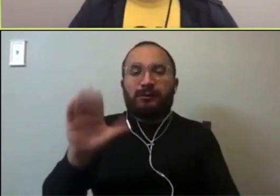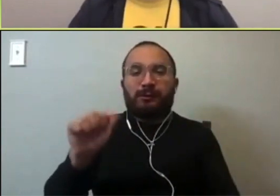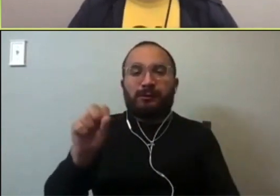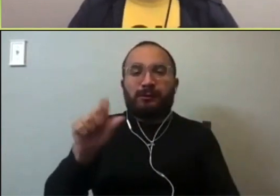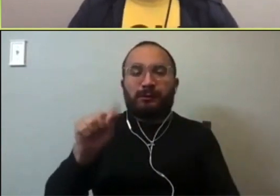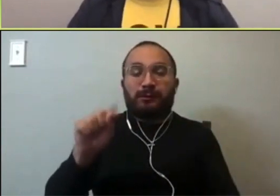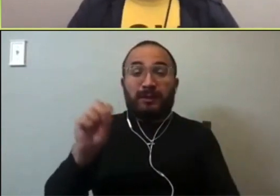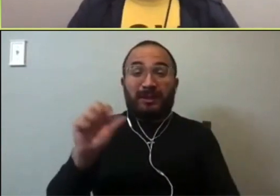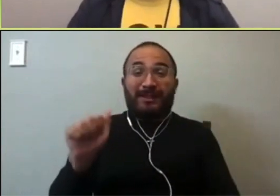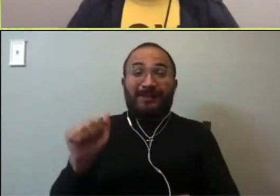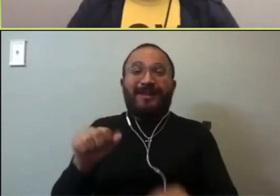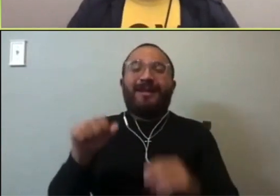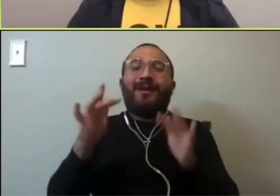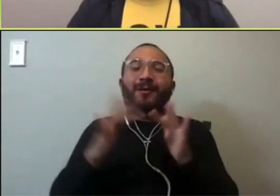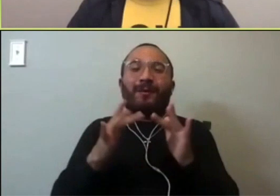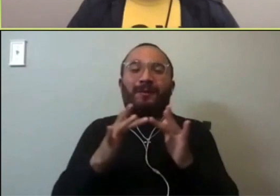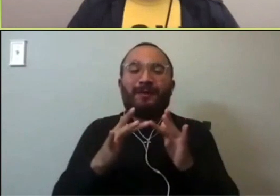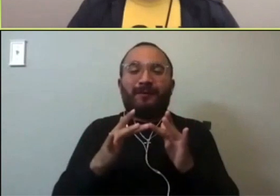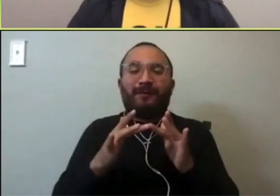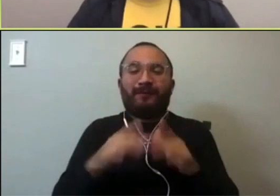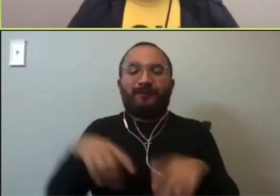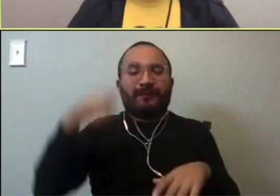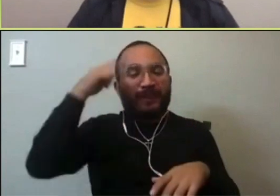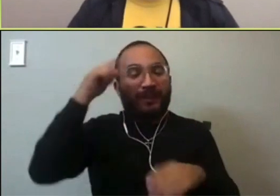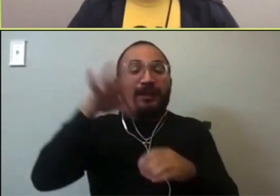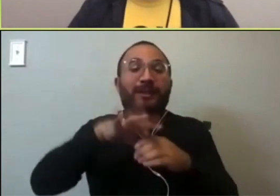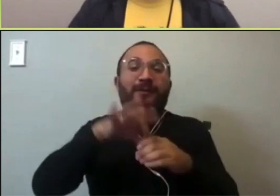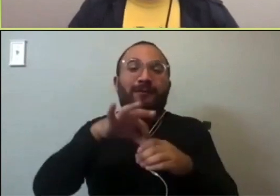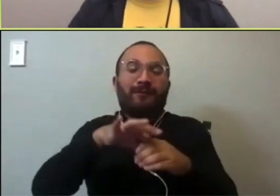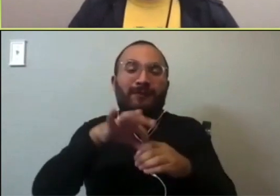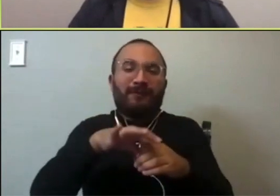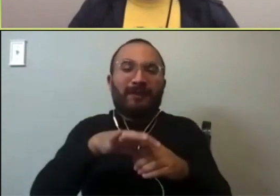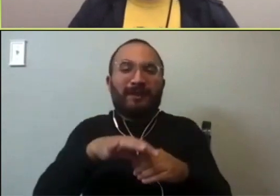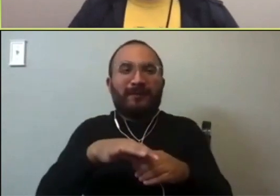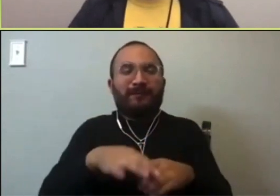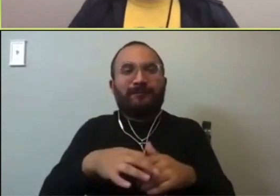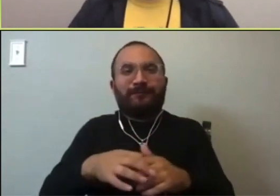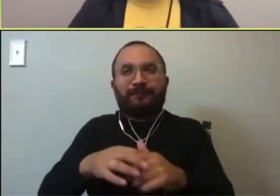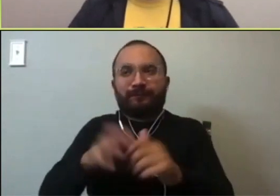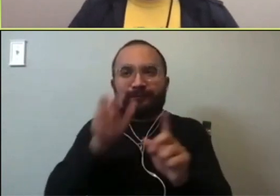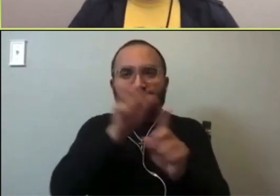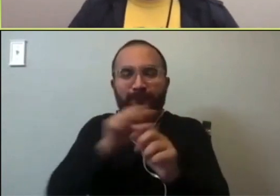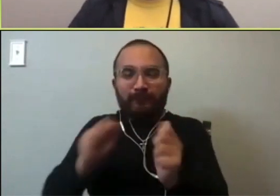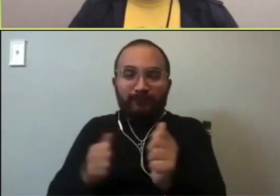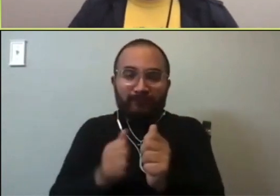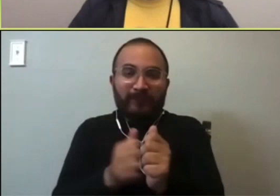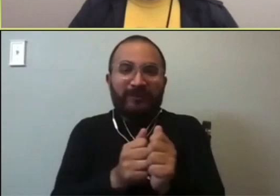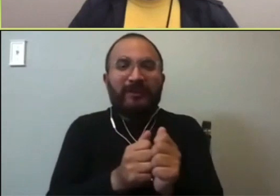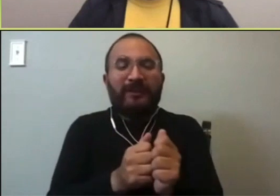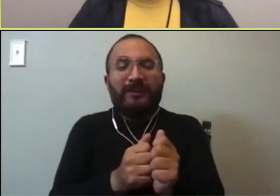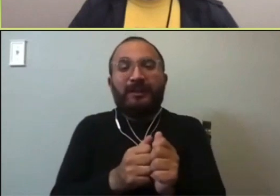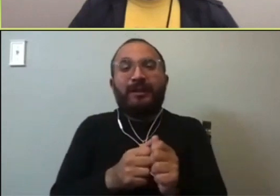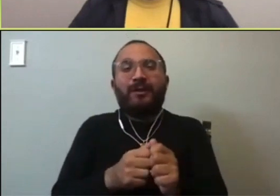unbelievably wonderful polling place wait time tracker that was put up in part by